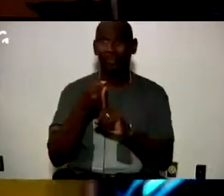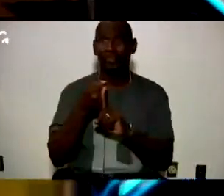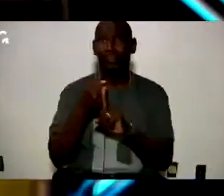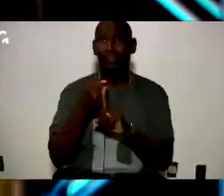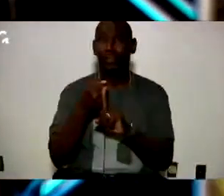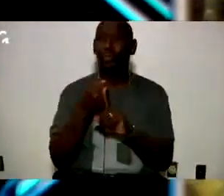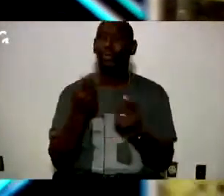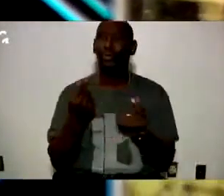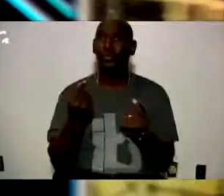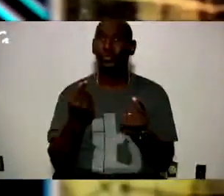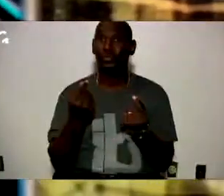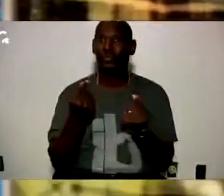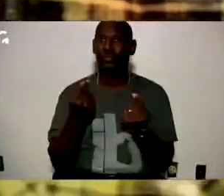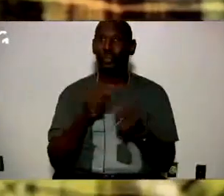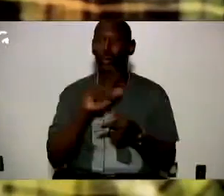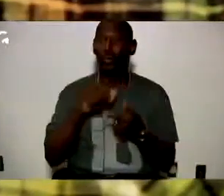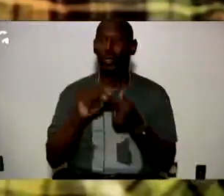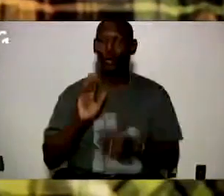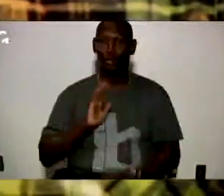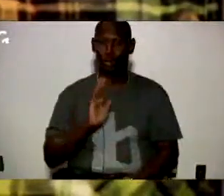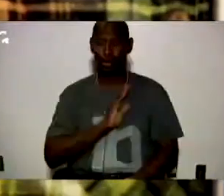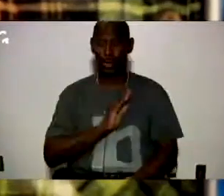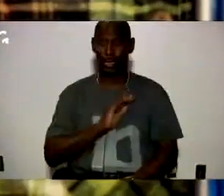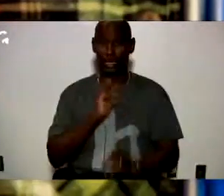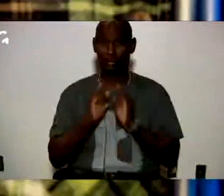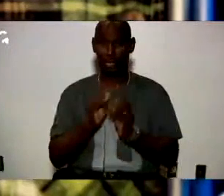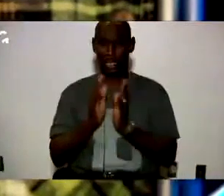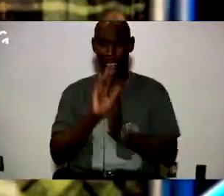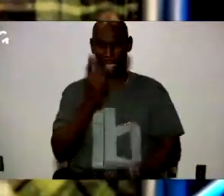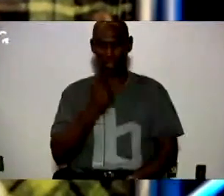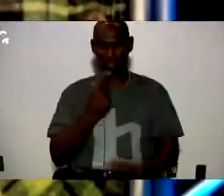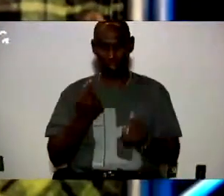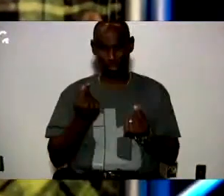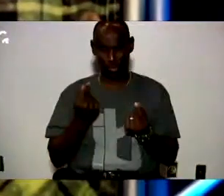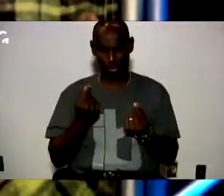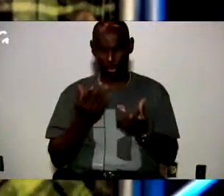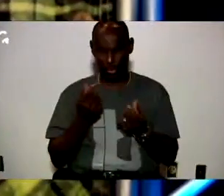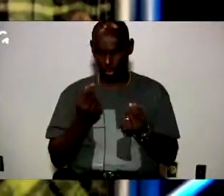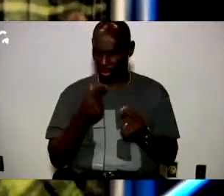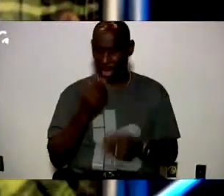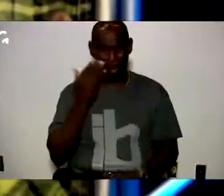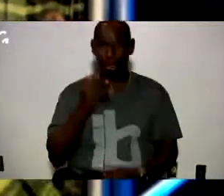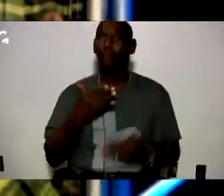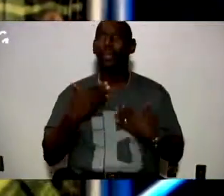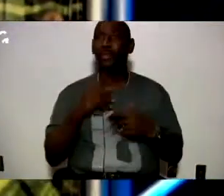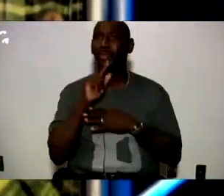on what we're doing so when the board interviewed they asked me what are you going to do I said I don't know I'm just glad to be here no I said